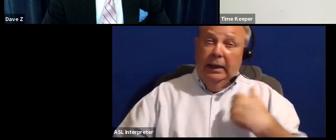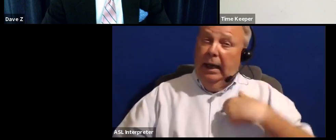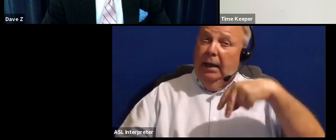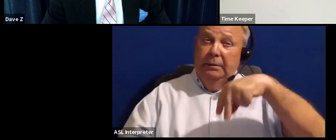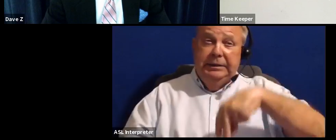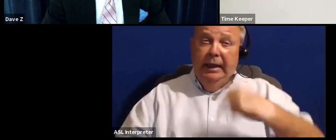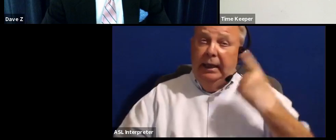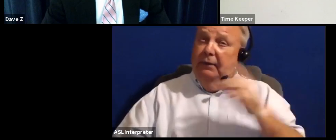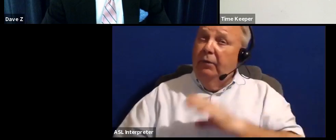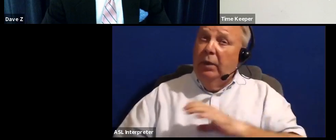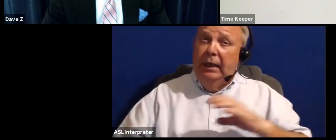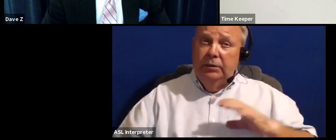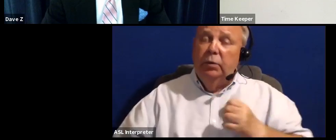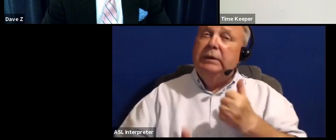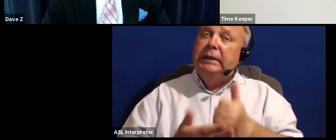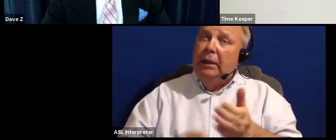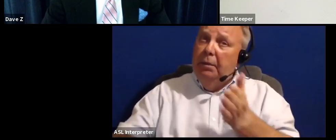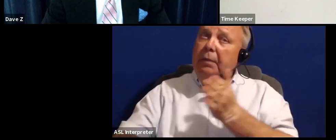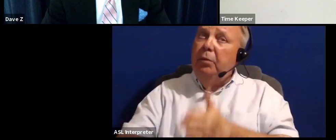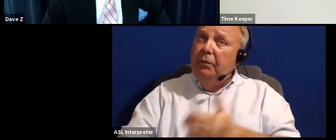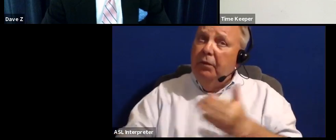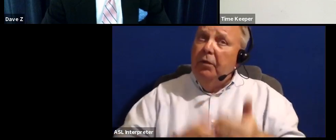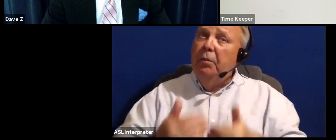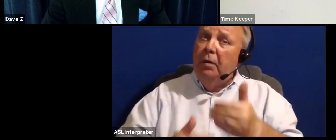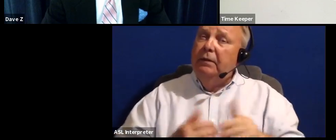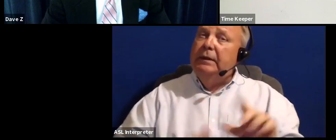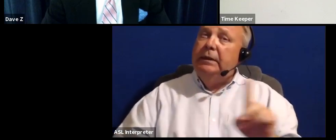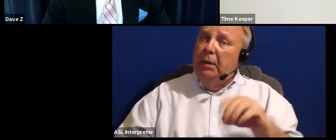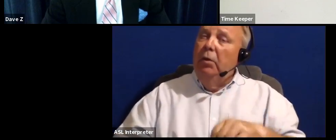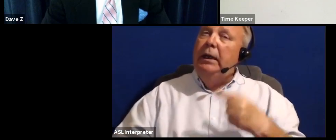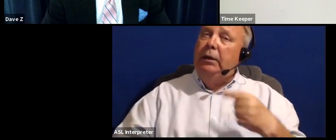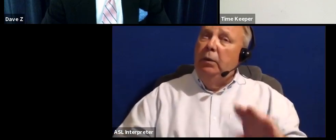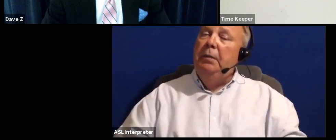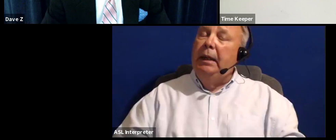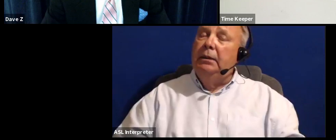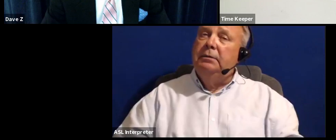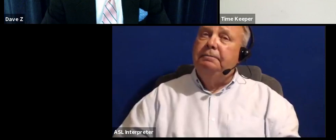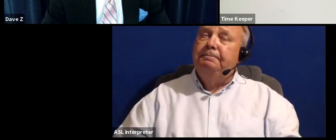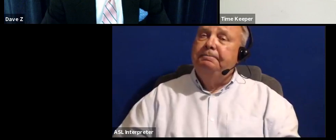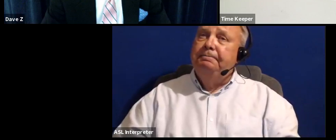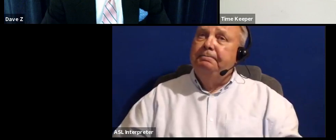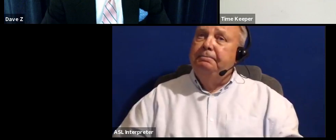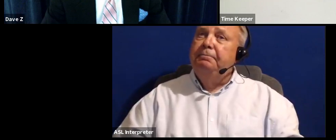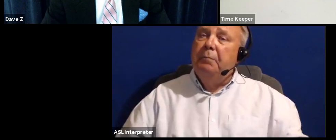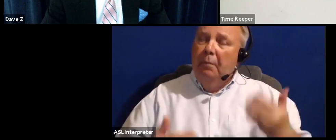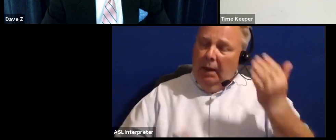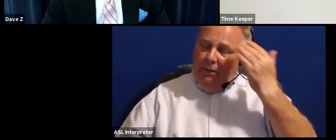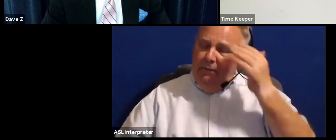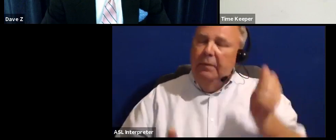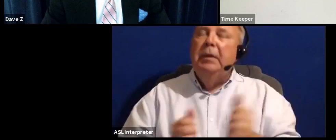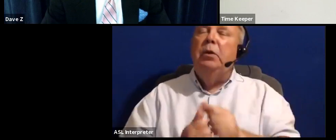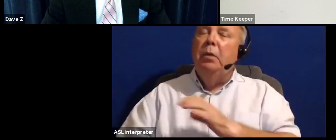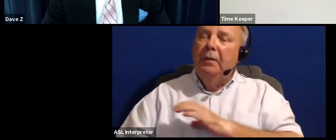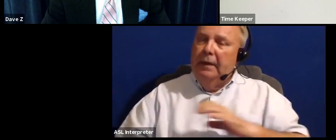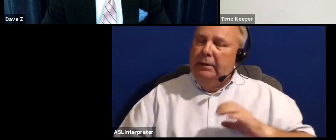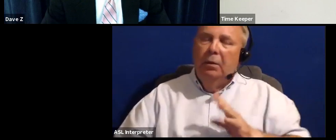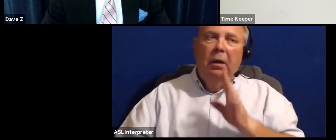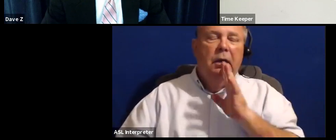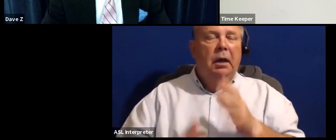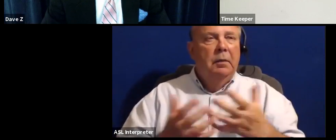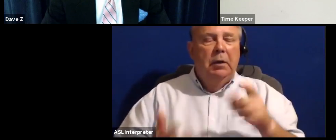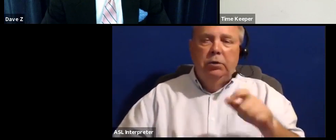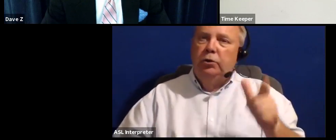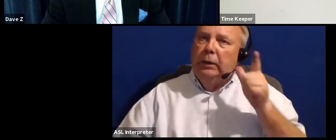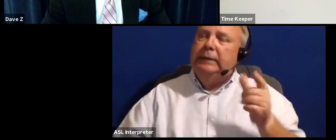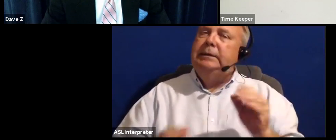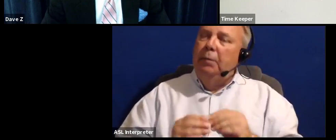council is to help improve the practice of democracy in Greenbelt. I'm familiar with council. It talks too much. You should listen